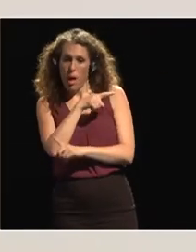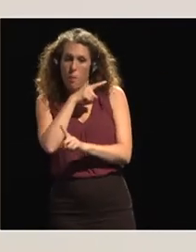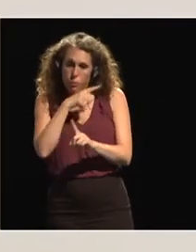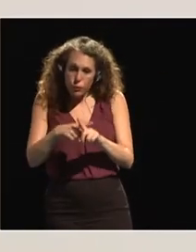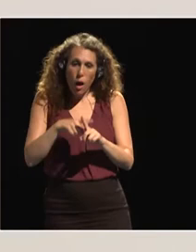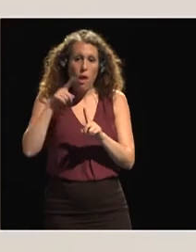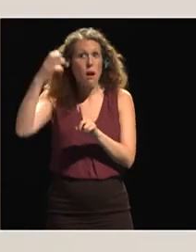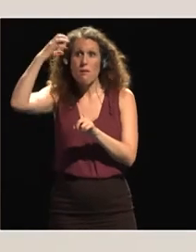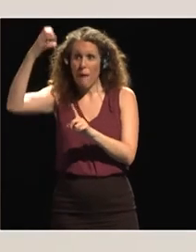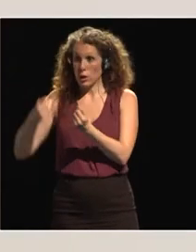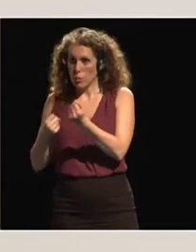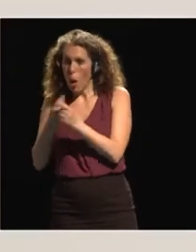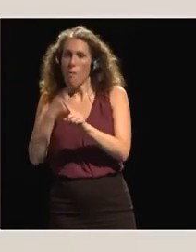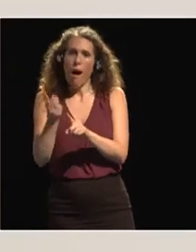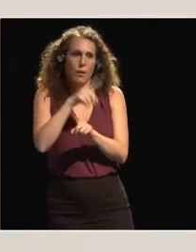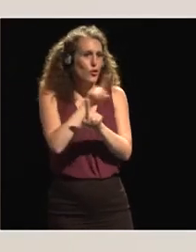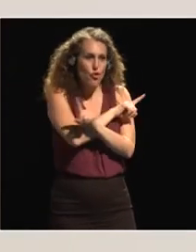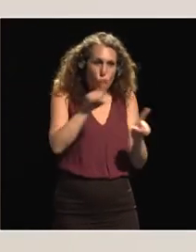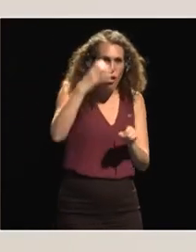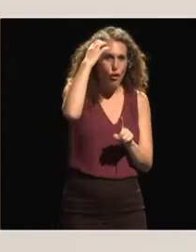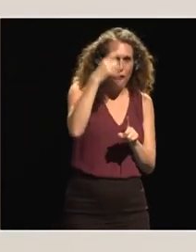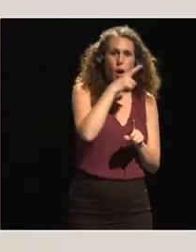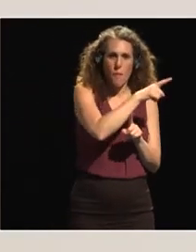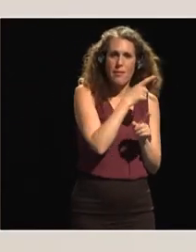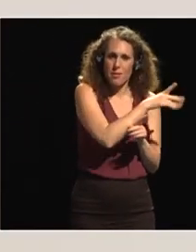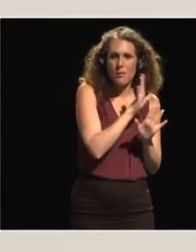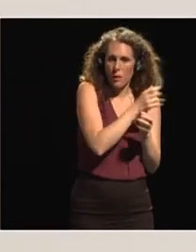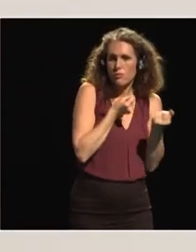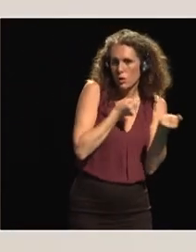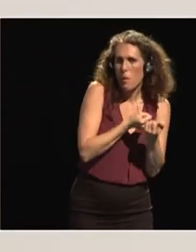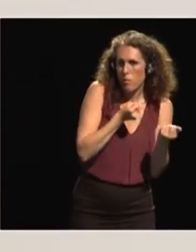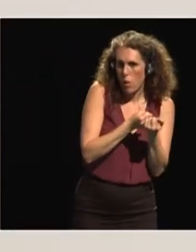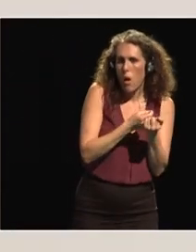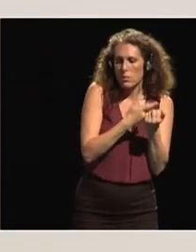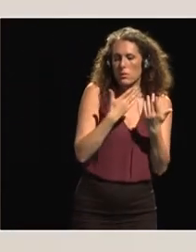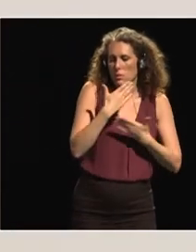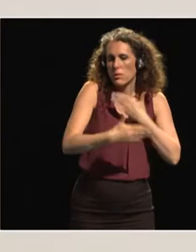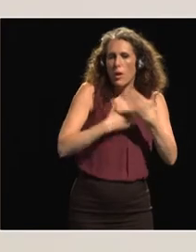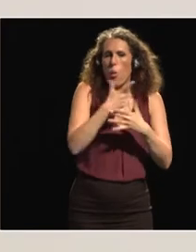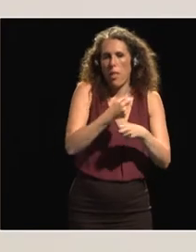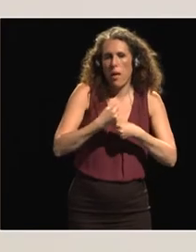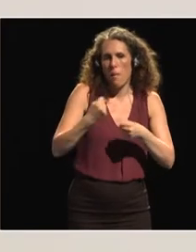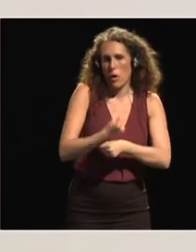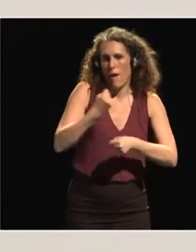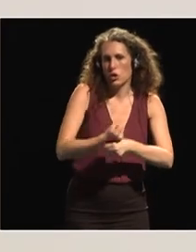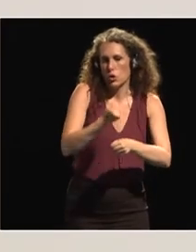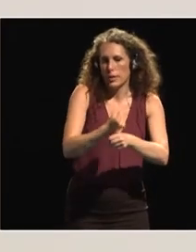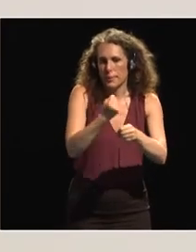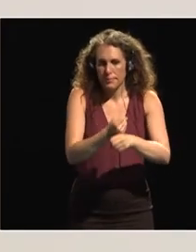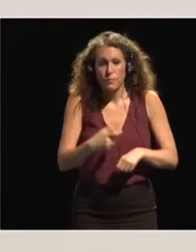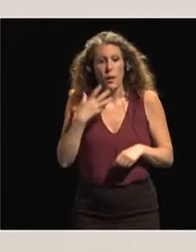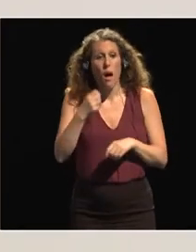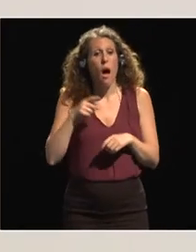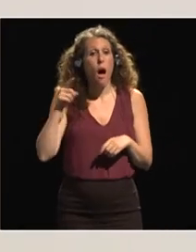sector training because they are necessary to start with manufacturing so national program for